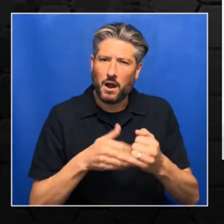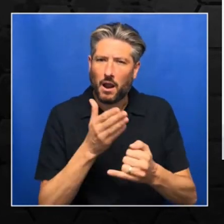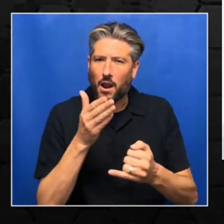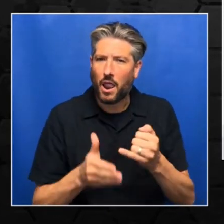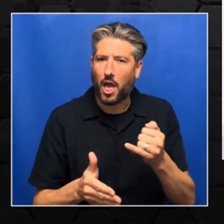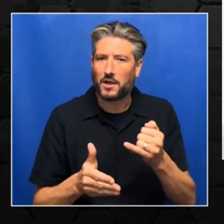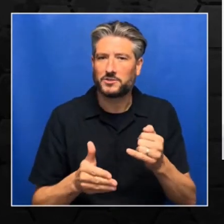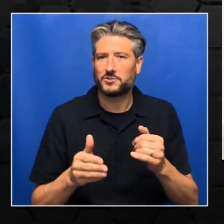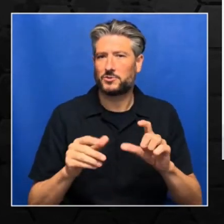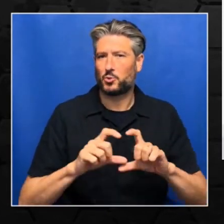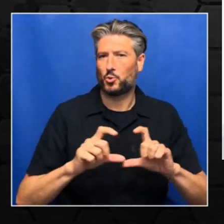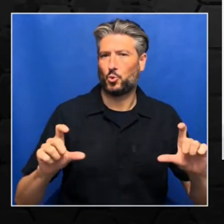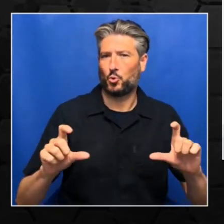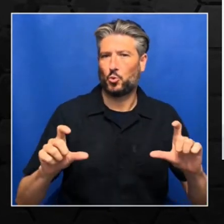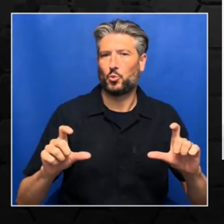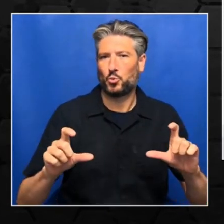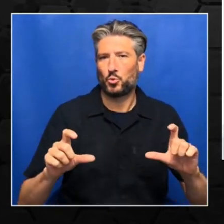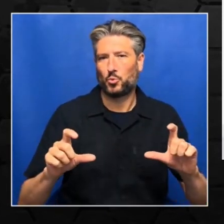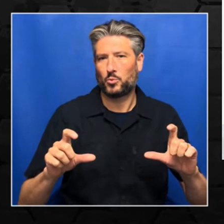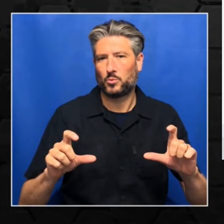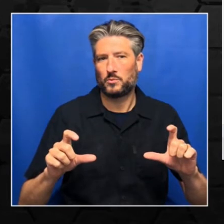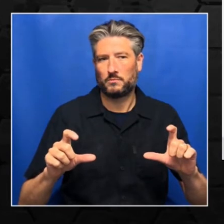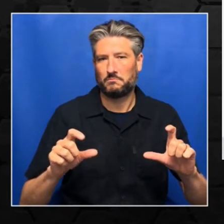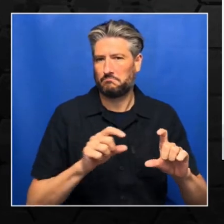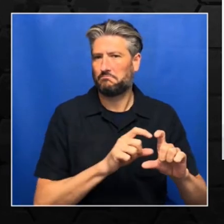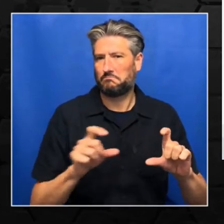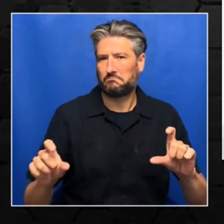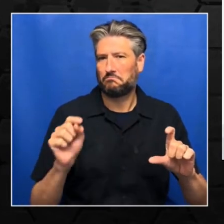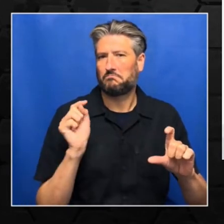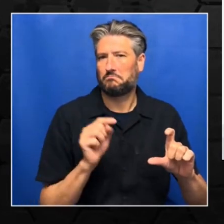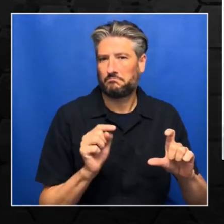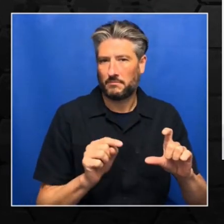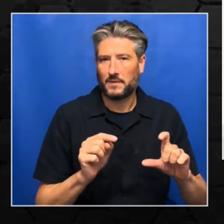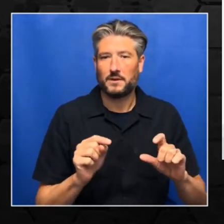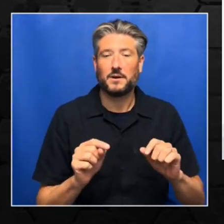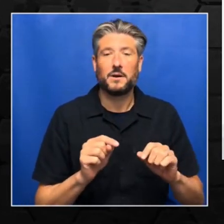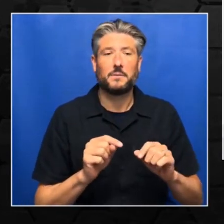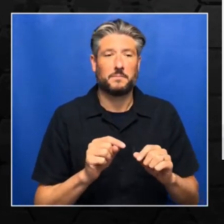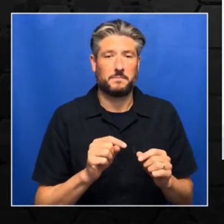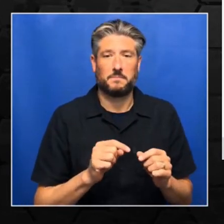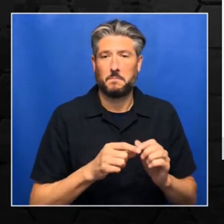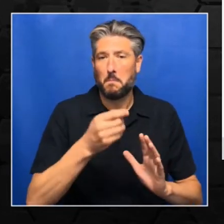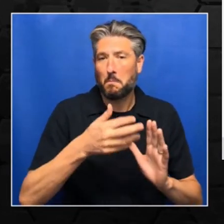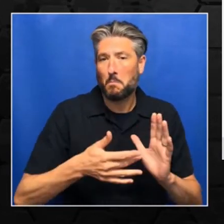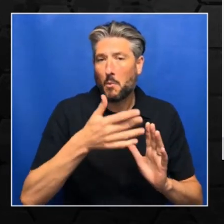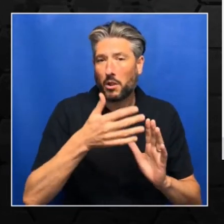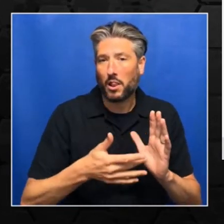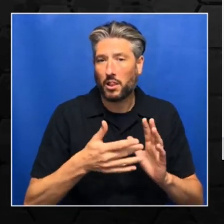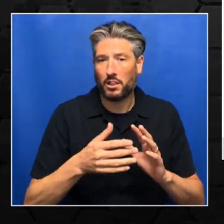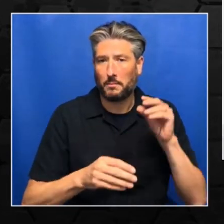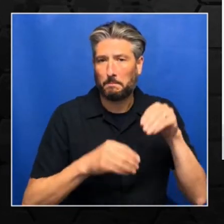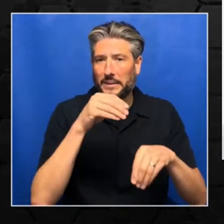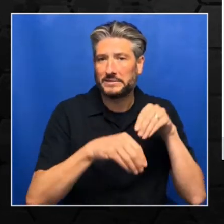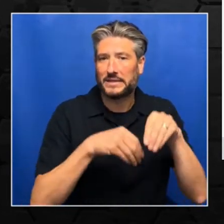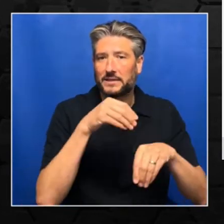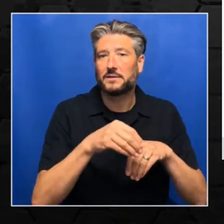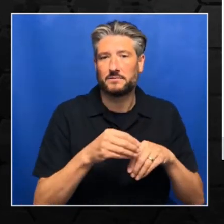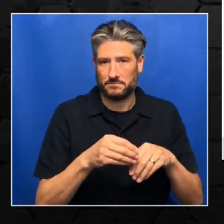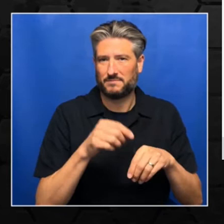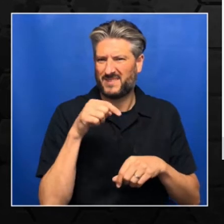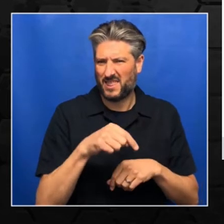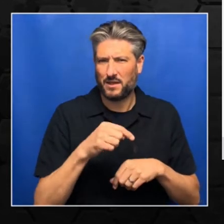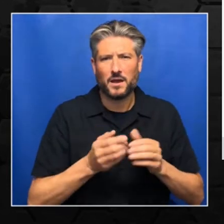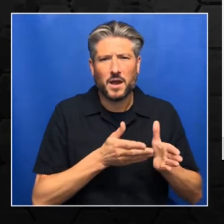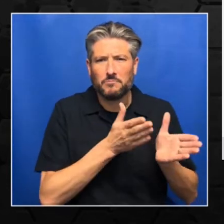the full model building process. But before that, you can see we have other units. So I would say that